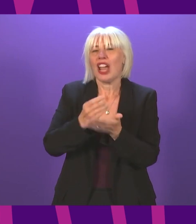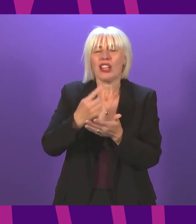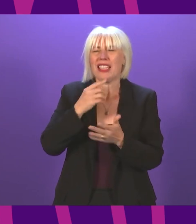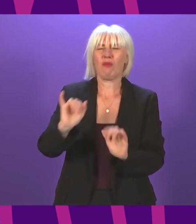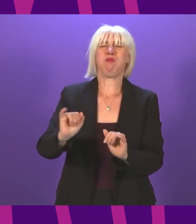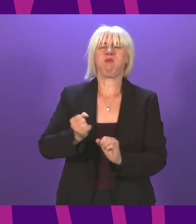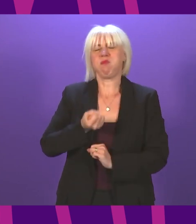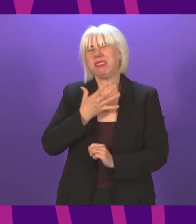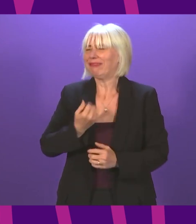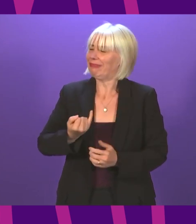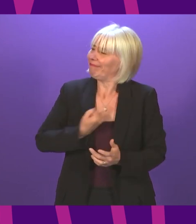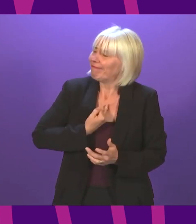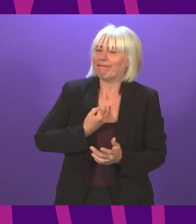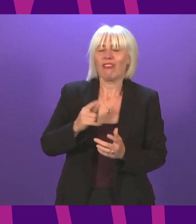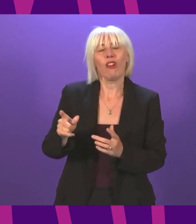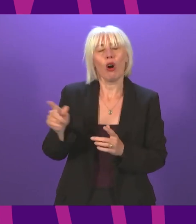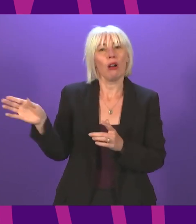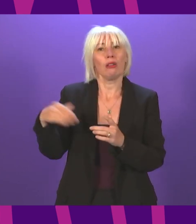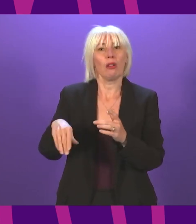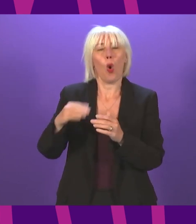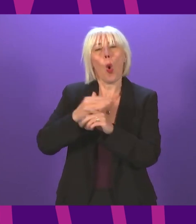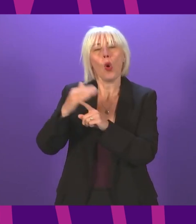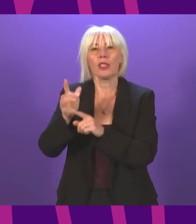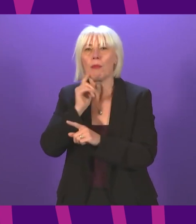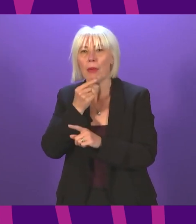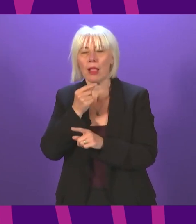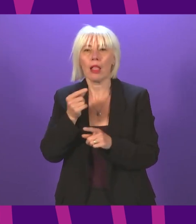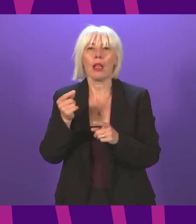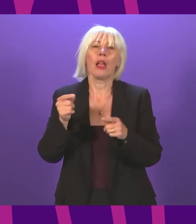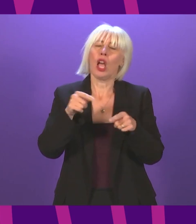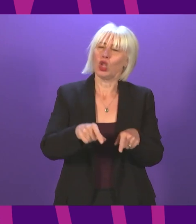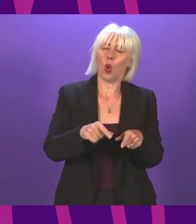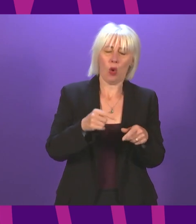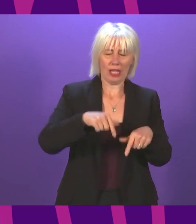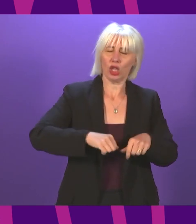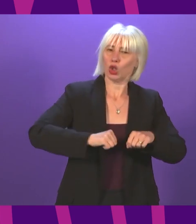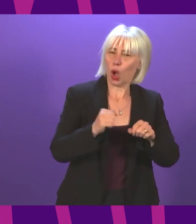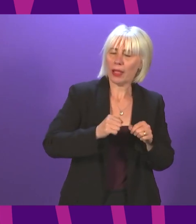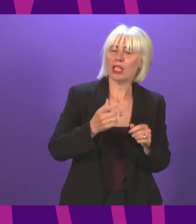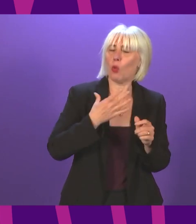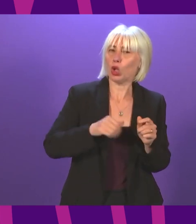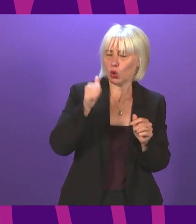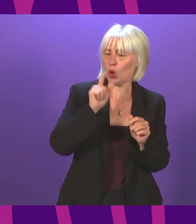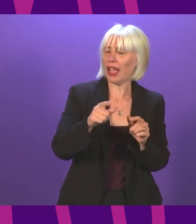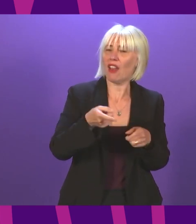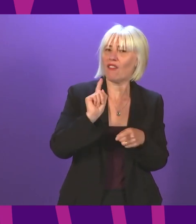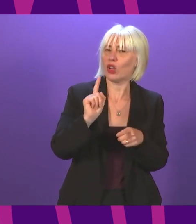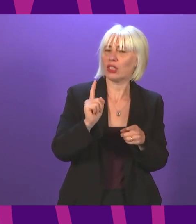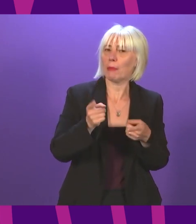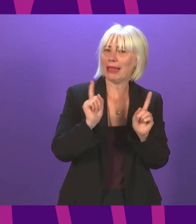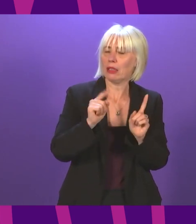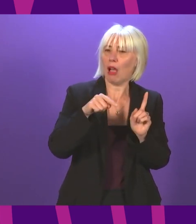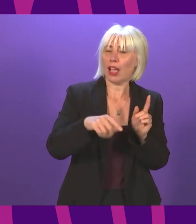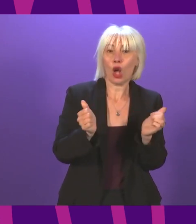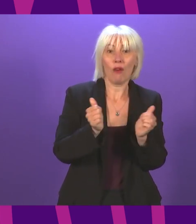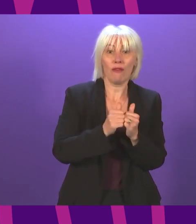the difference between the progressive SNP government in Scotland and the cruel politics in Westminster. Can the First Minister confirm that no one